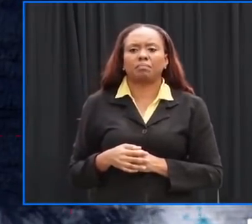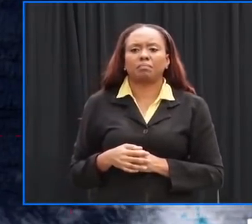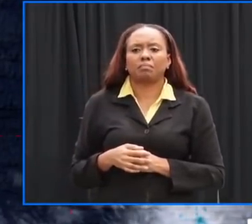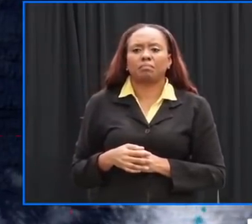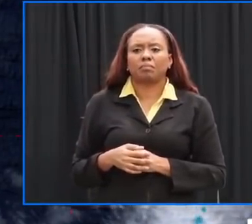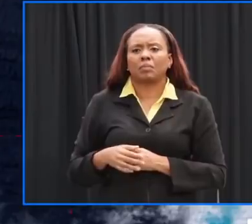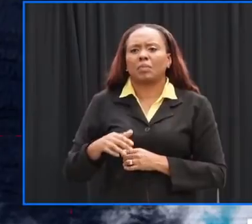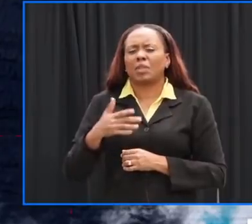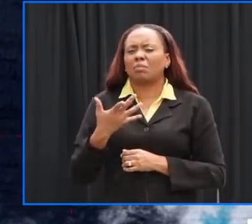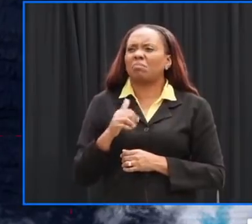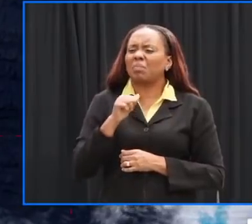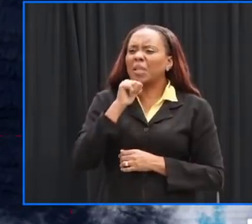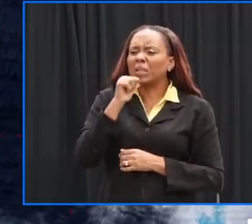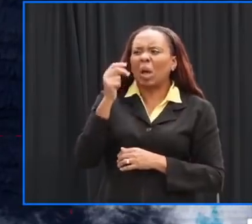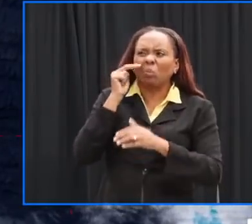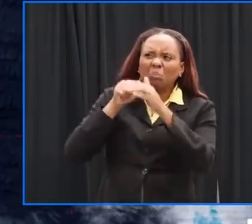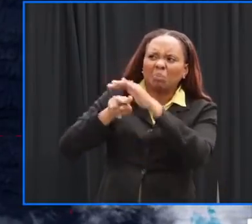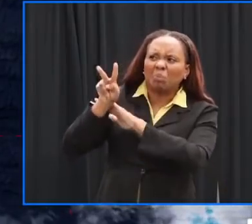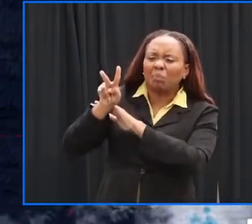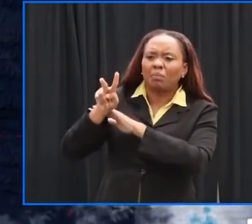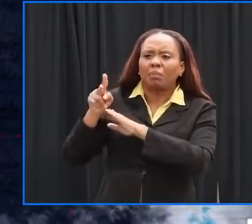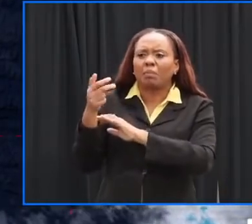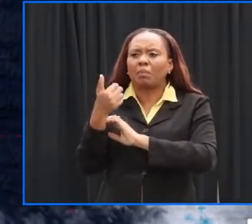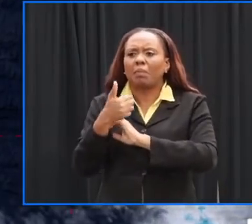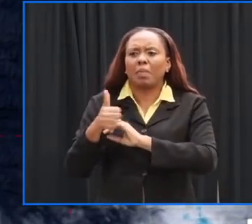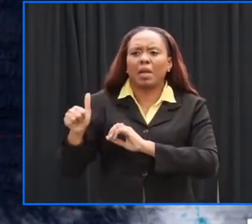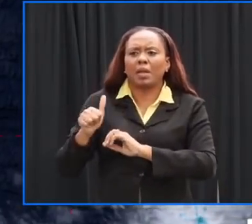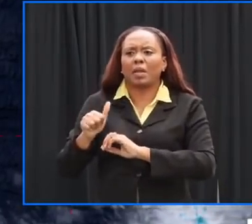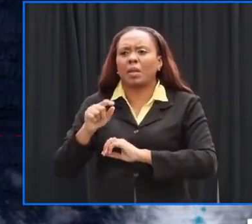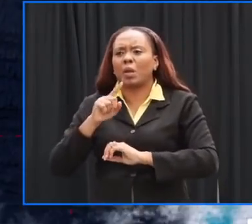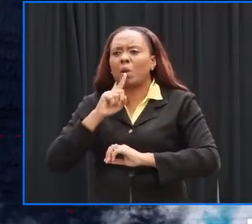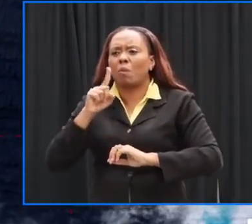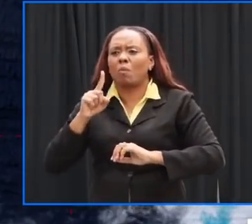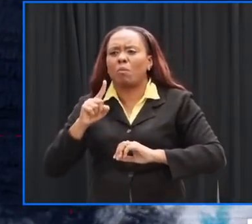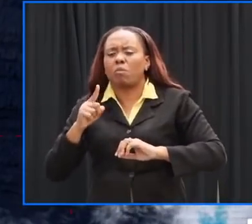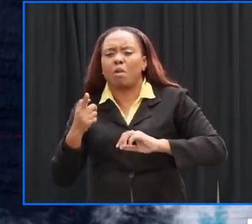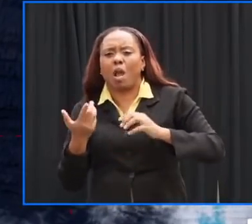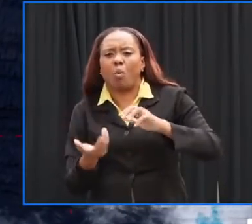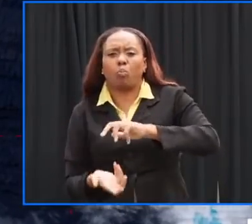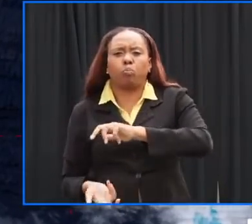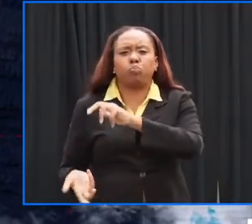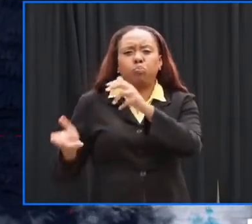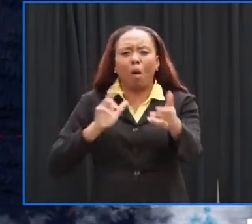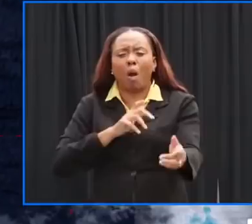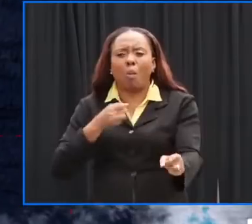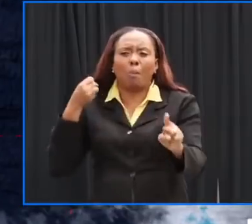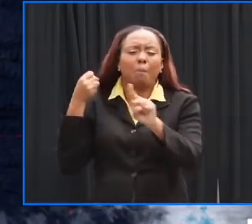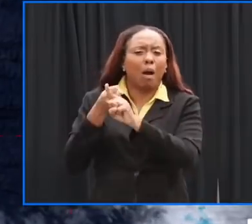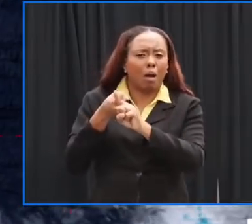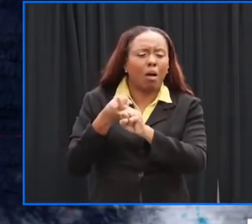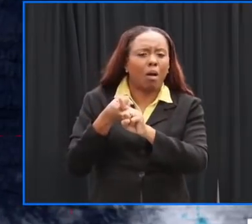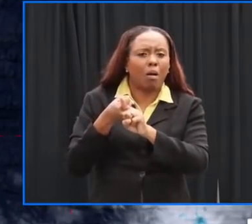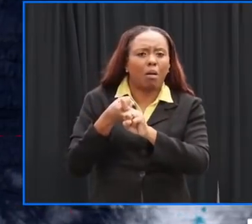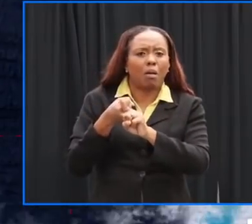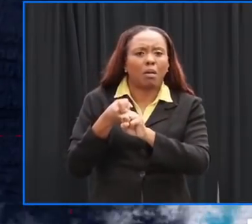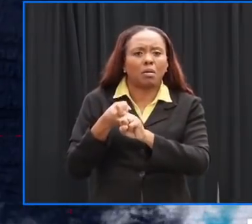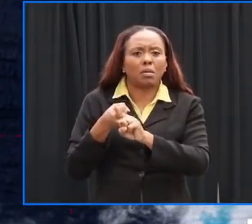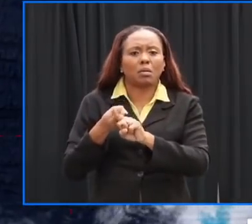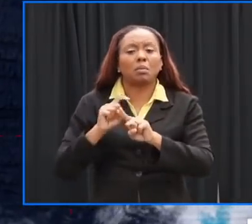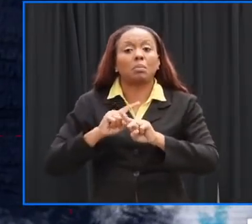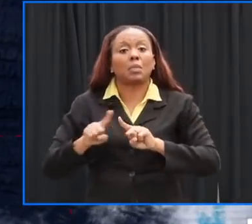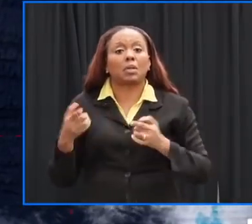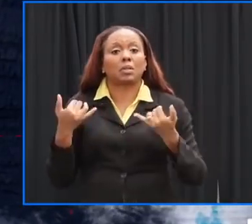intensification because of the rapid forward motion of the system so that's a plus uh but there's still the